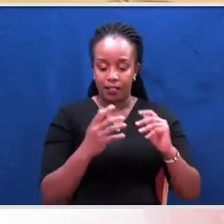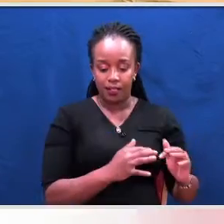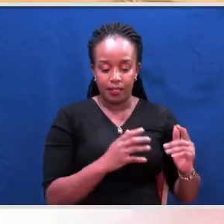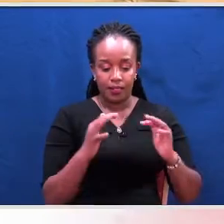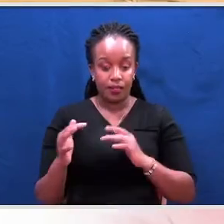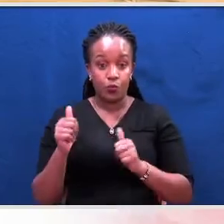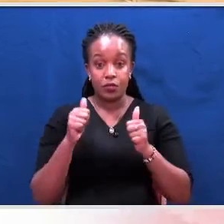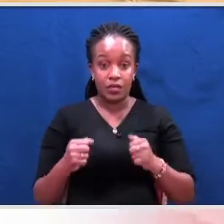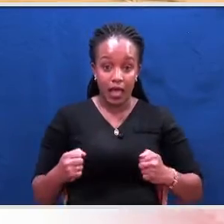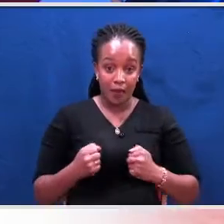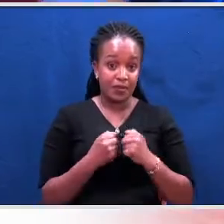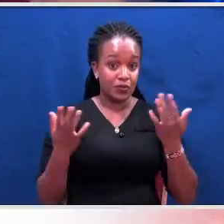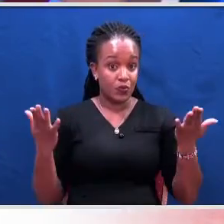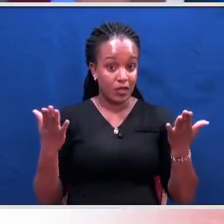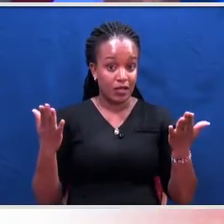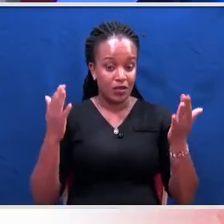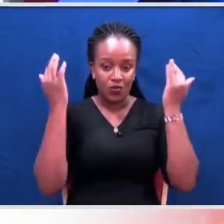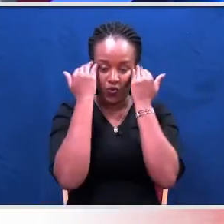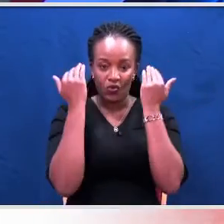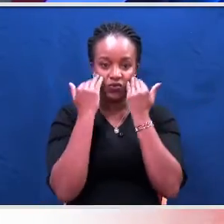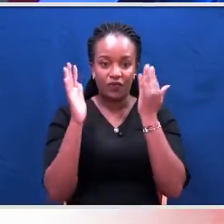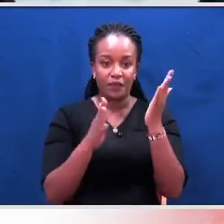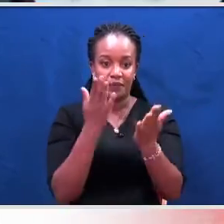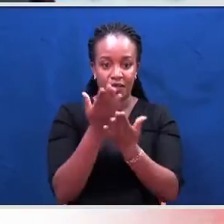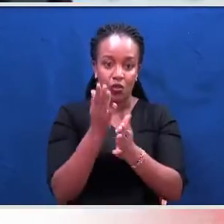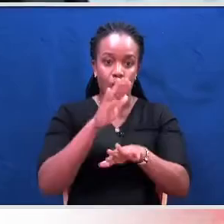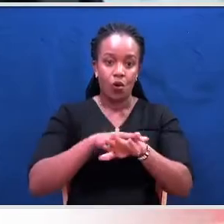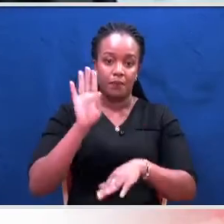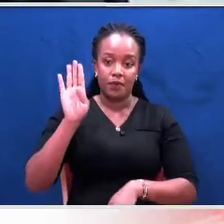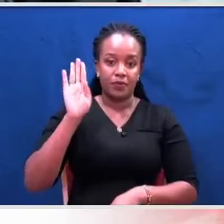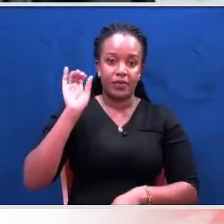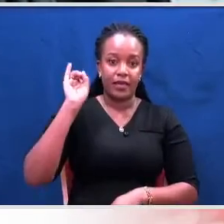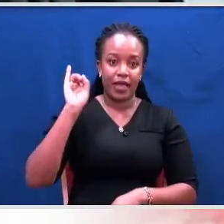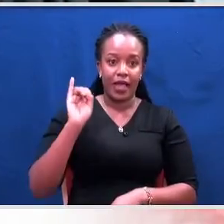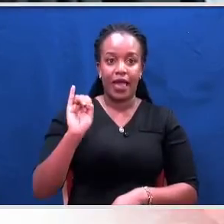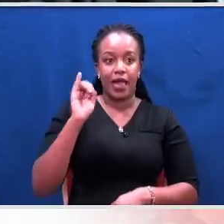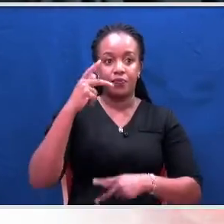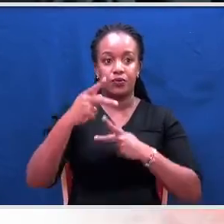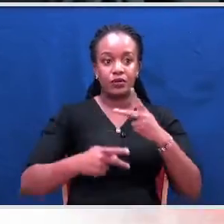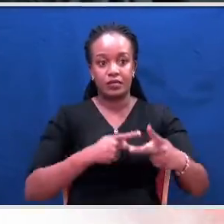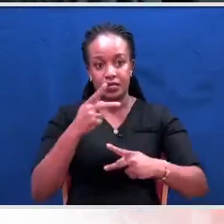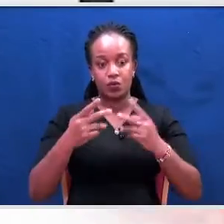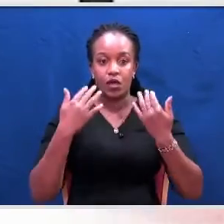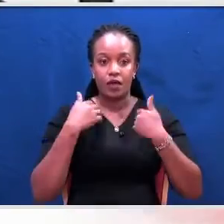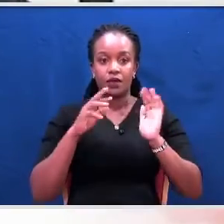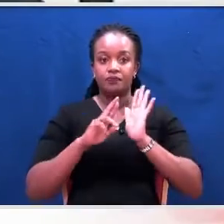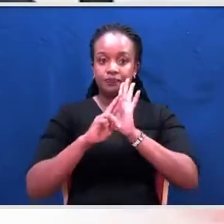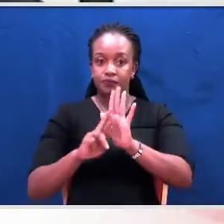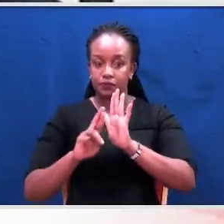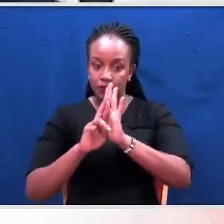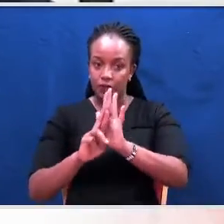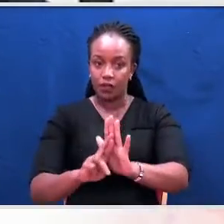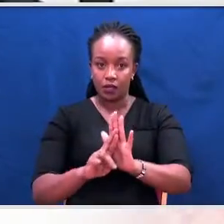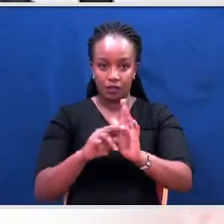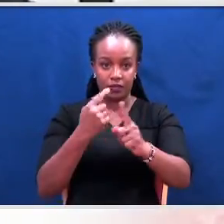Appeal over the legality of the BBI process, pitting lawyers representing BBI proponents on one hand and